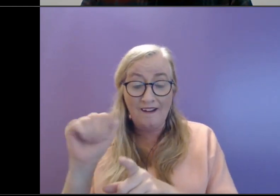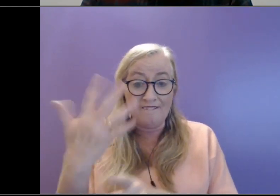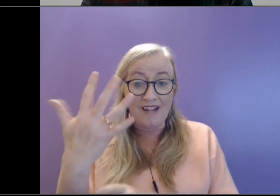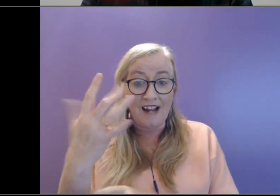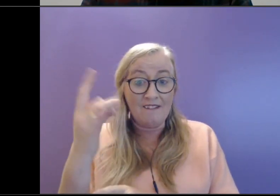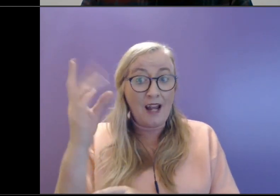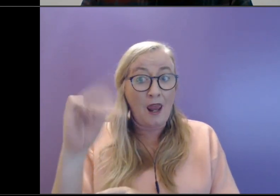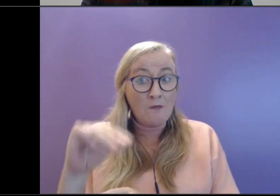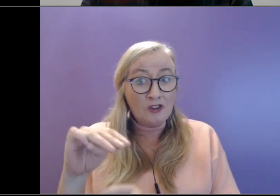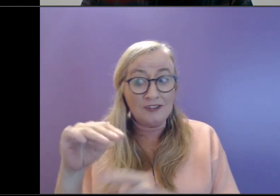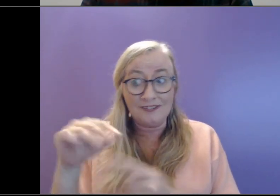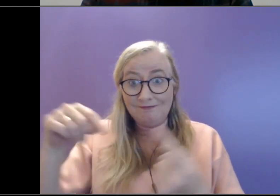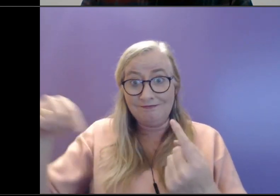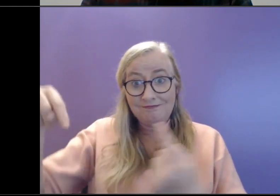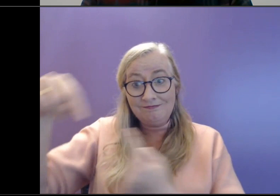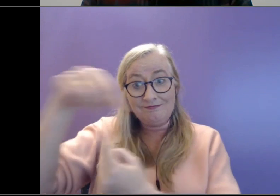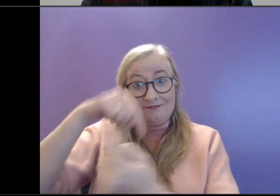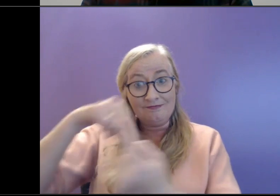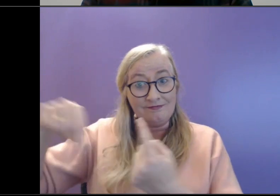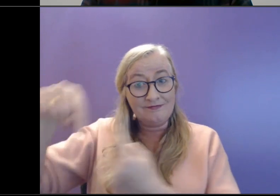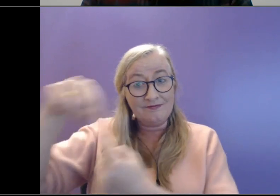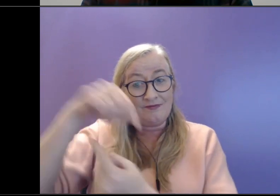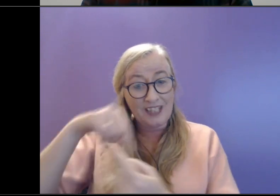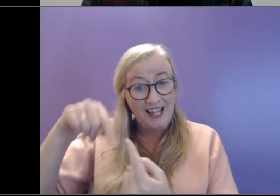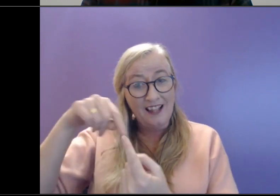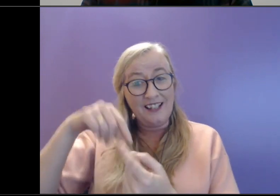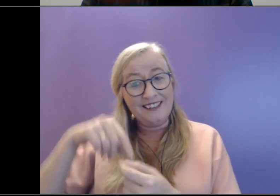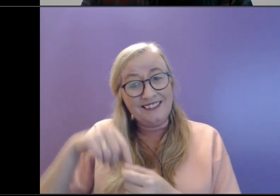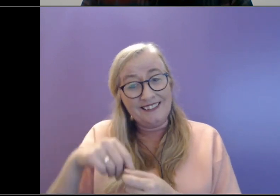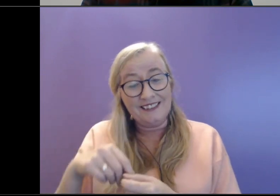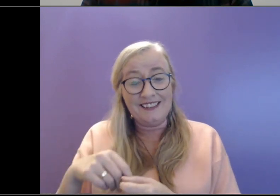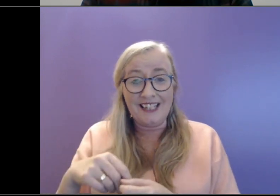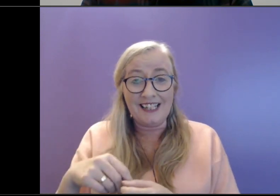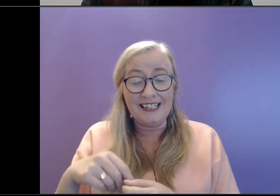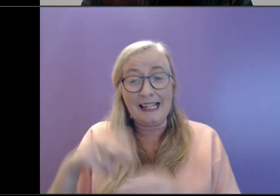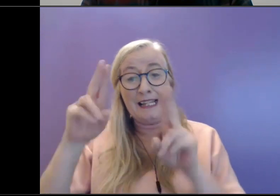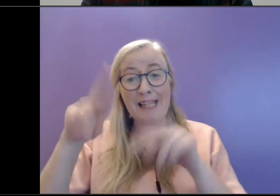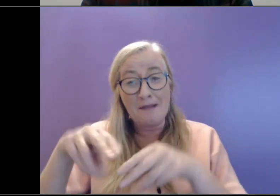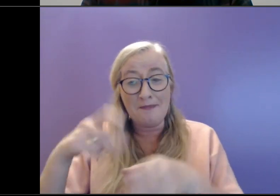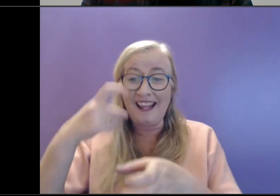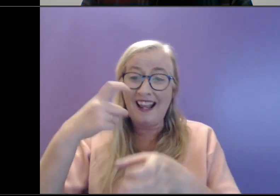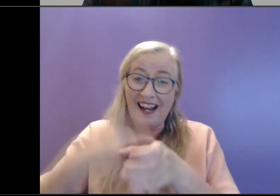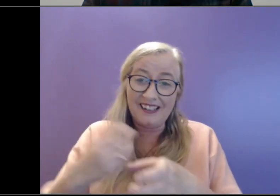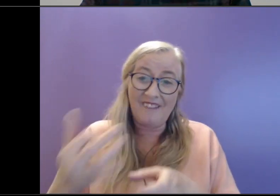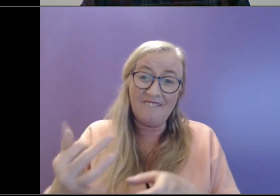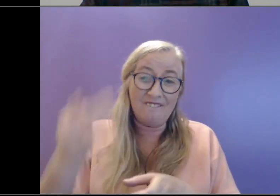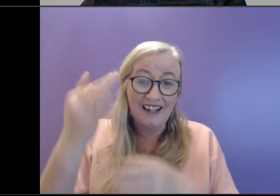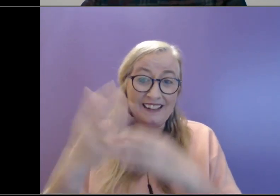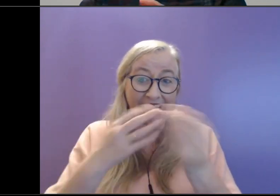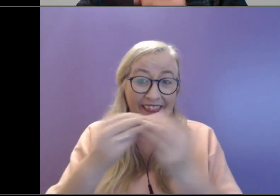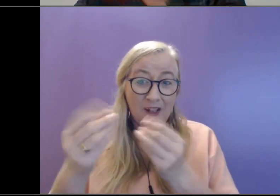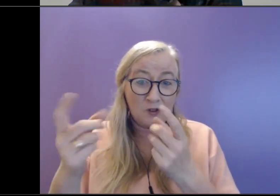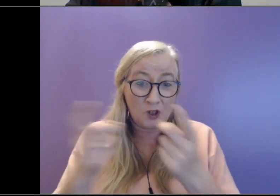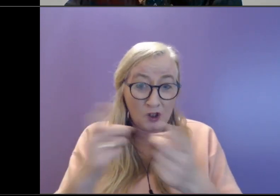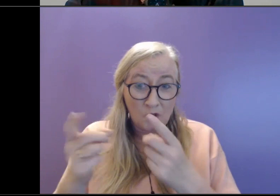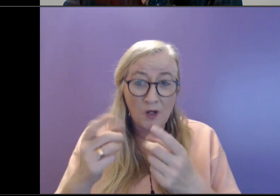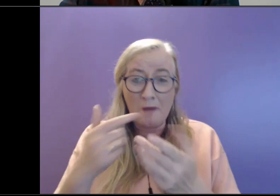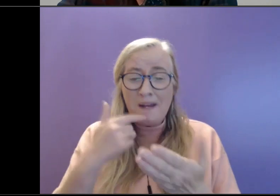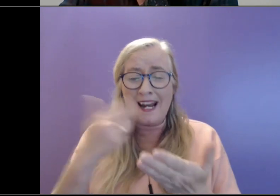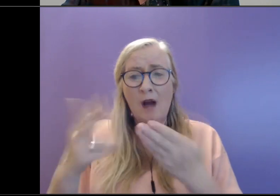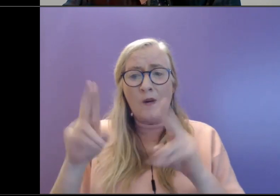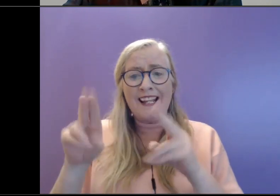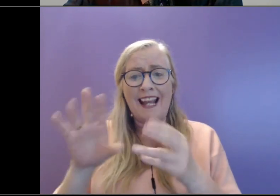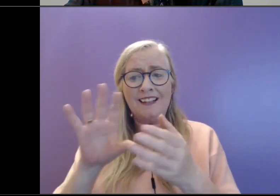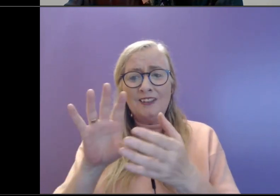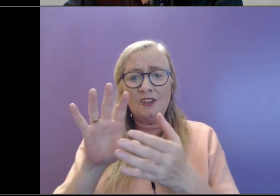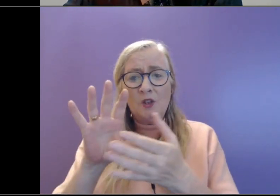hard to find things to do and that, you know, there's some way of connecting and suggesting those things